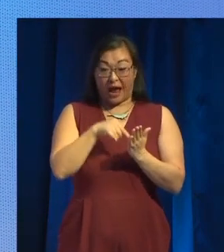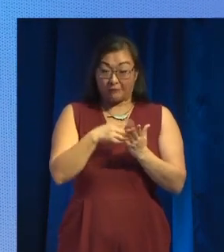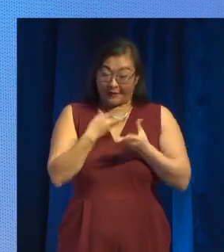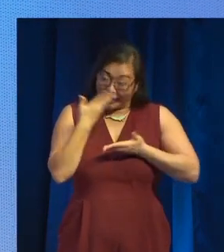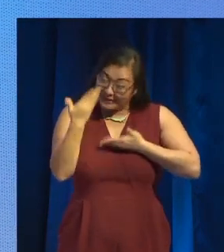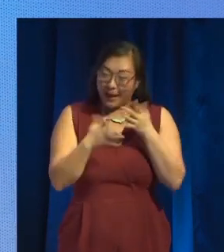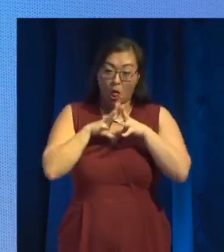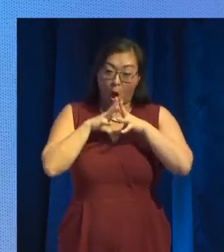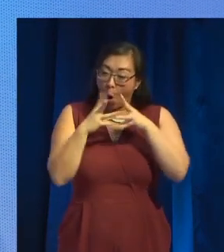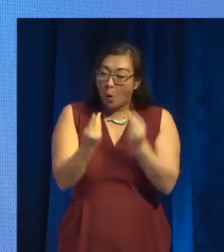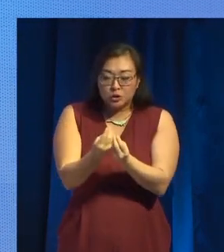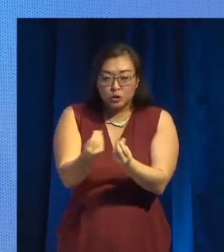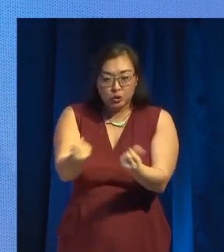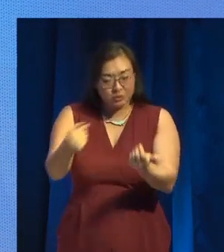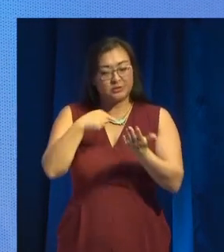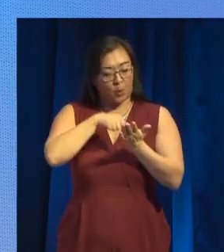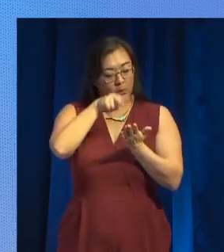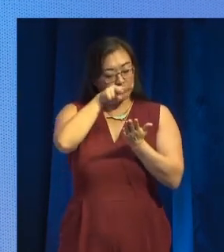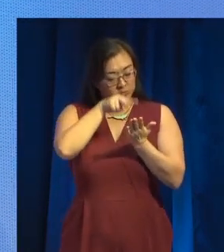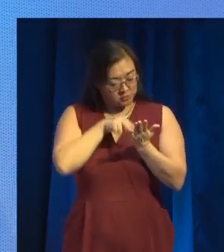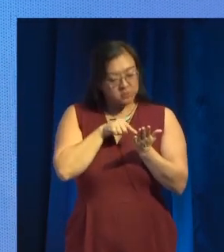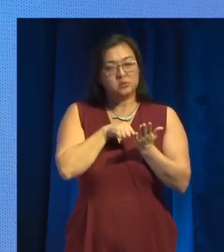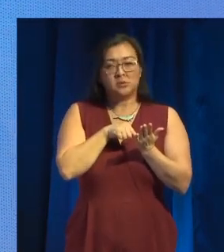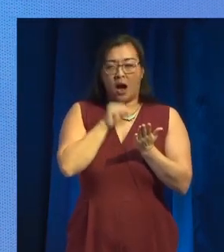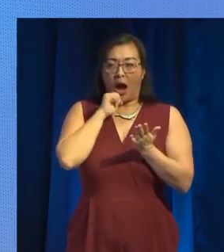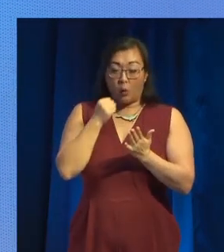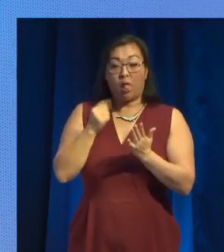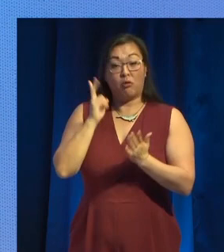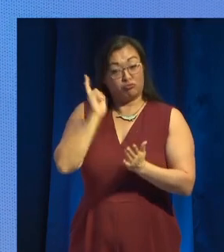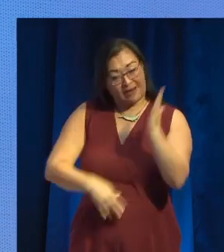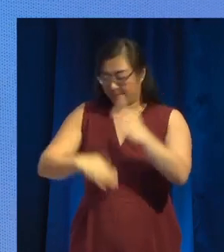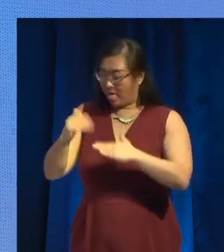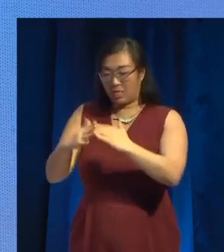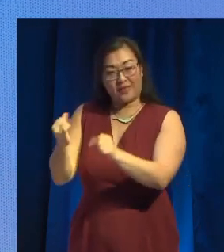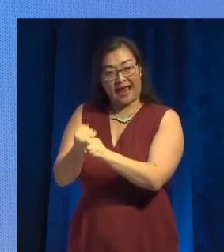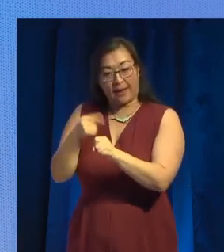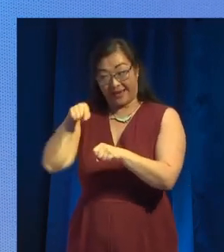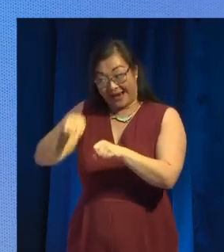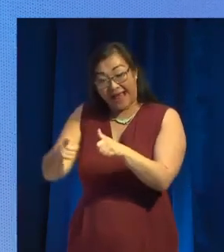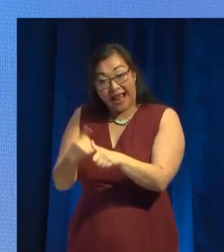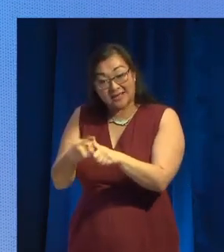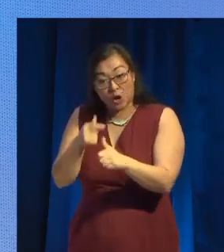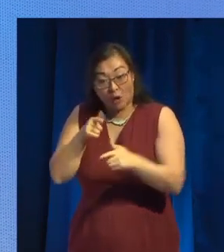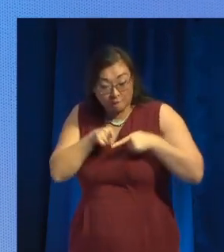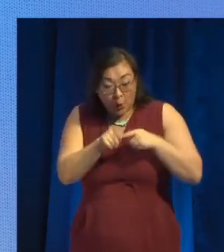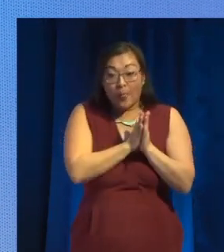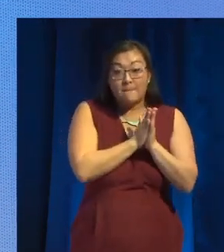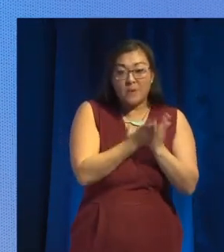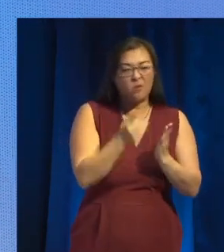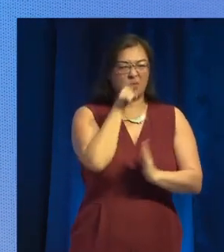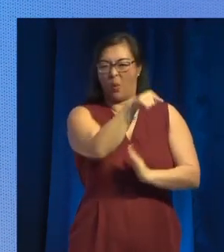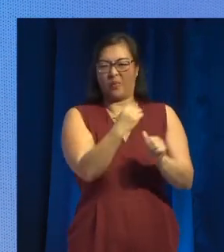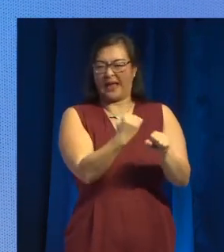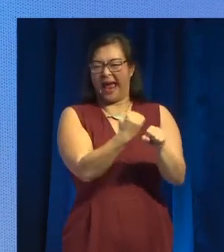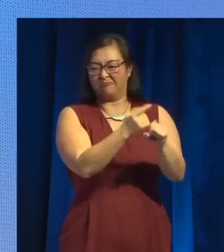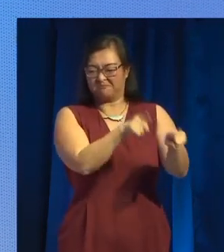I could say, okay, I will rebuild the game in Alexa, using the book as the guide, rather than the actual game. Also, it gave me